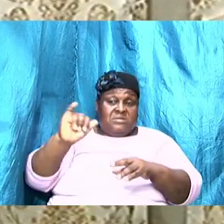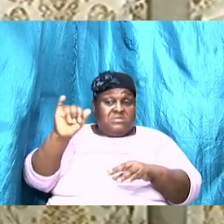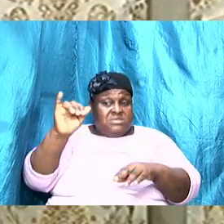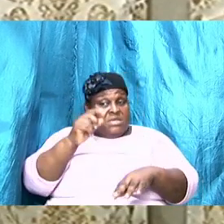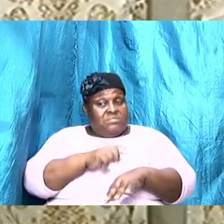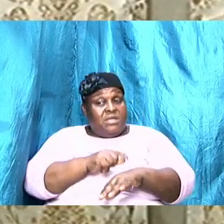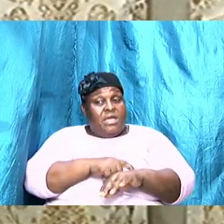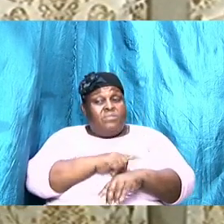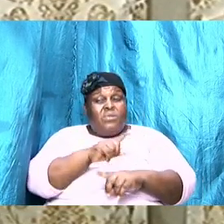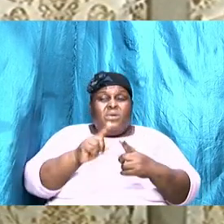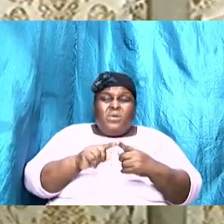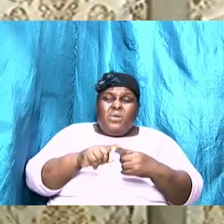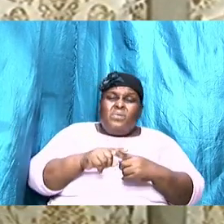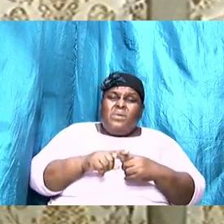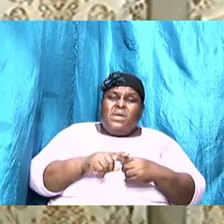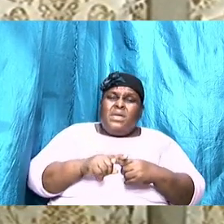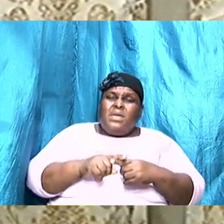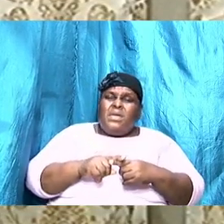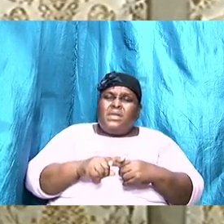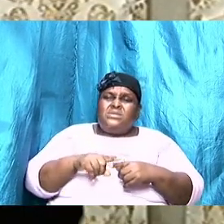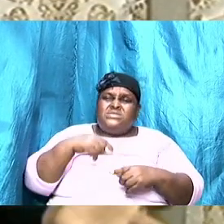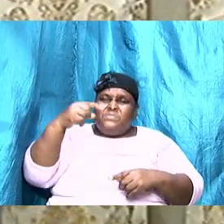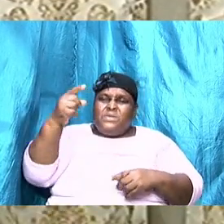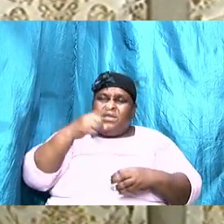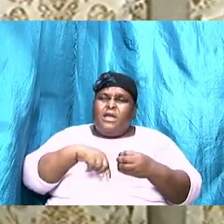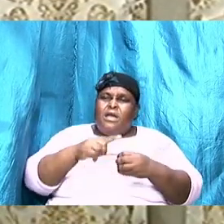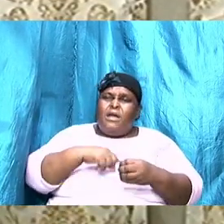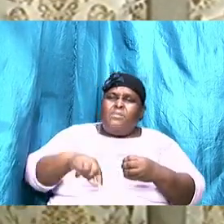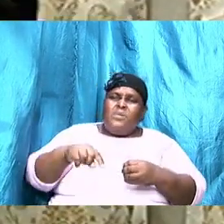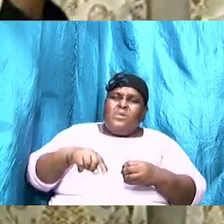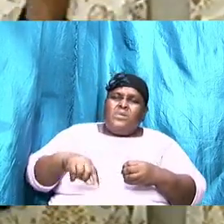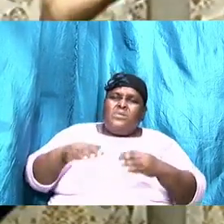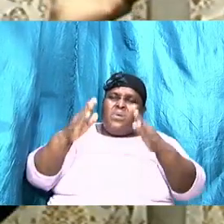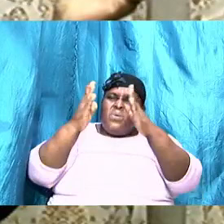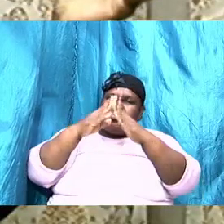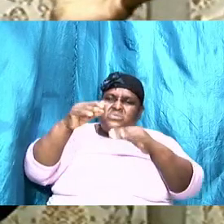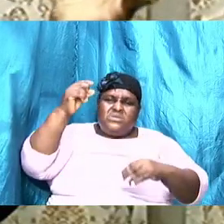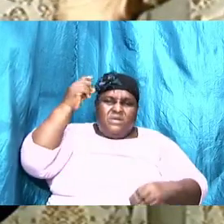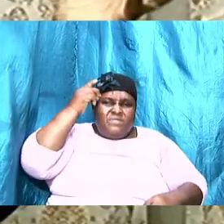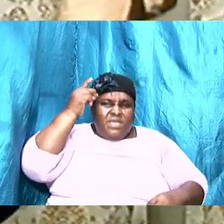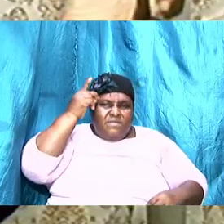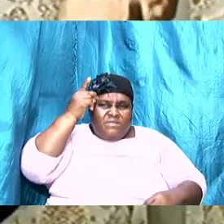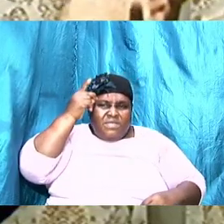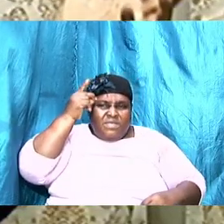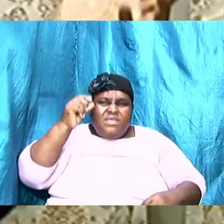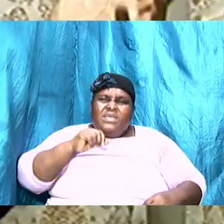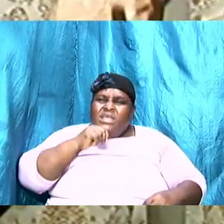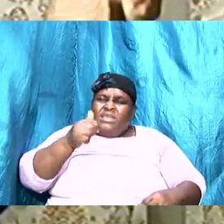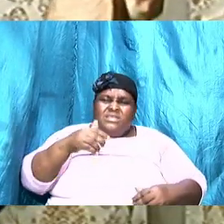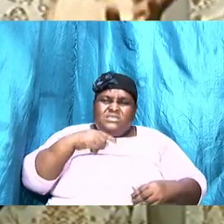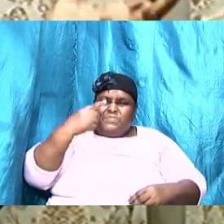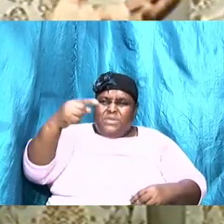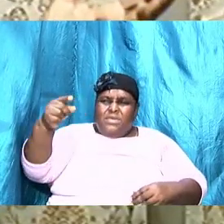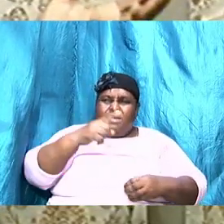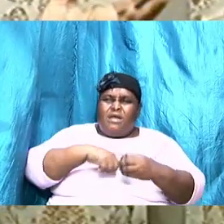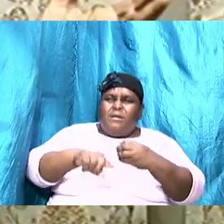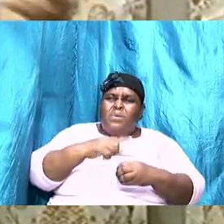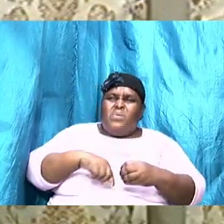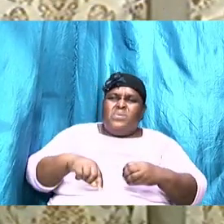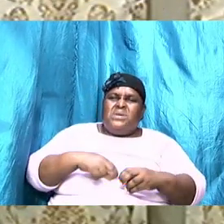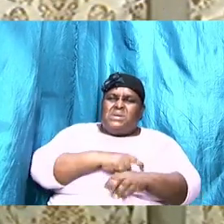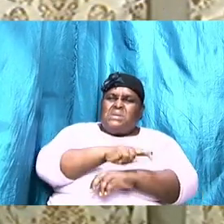when he spoke about the house of David it wasn't speaking about the physical structure